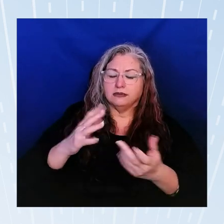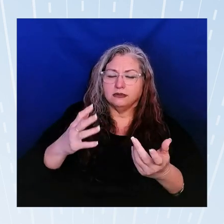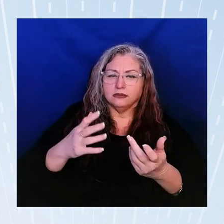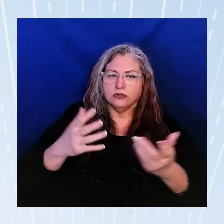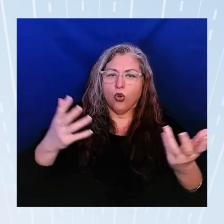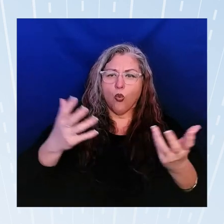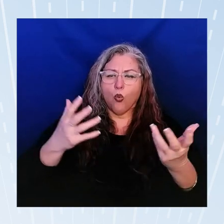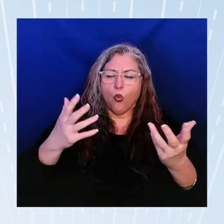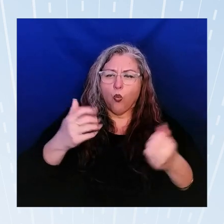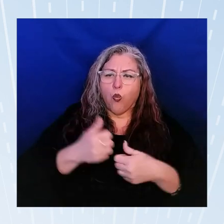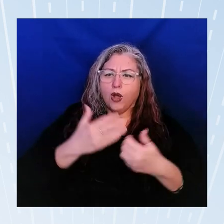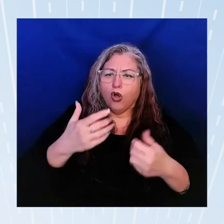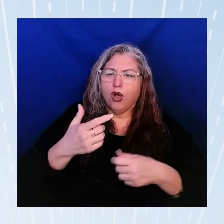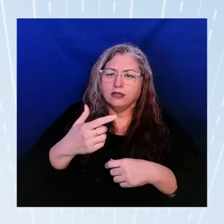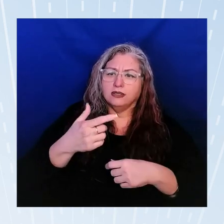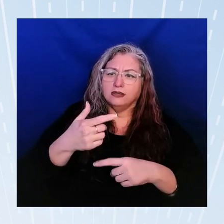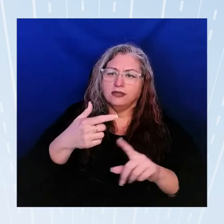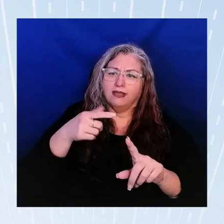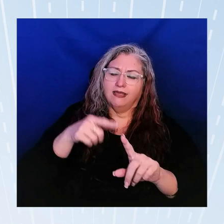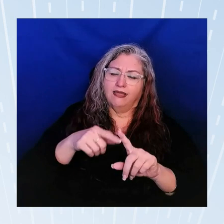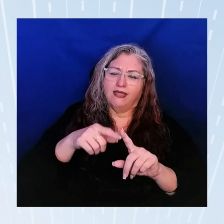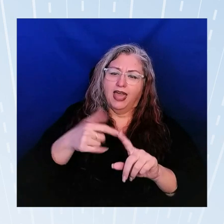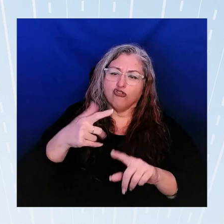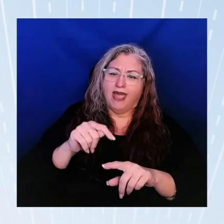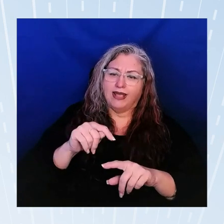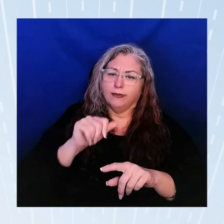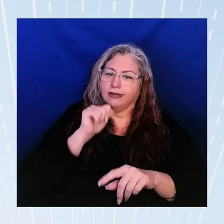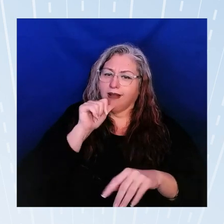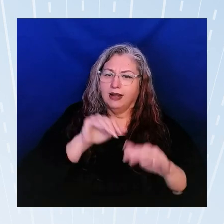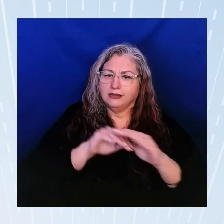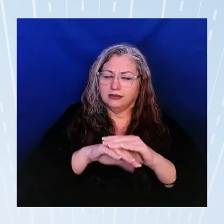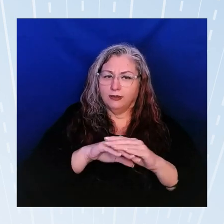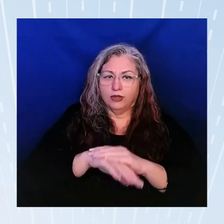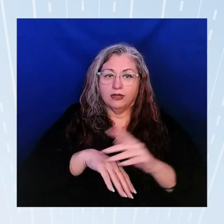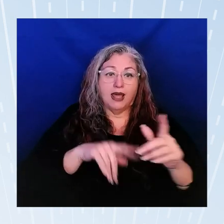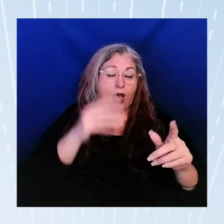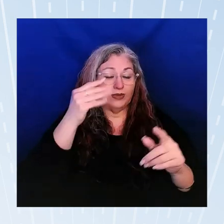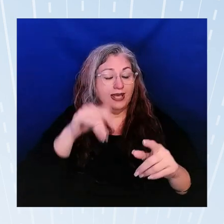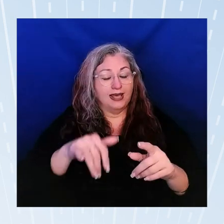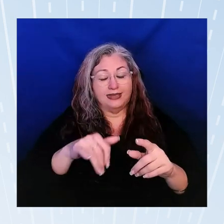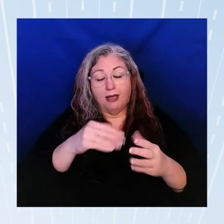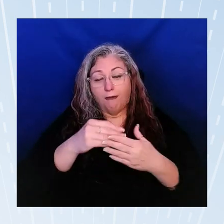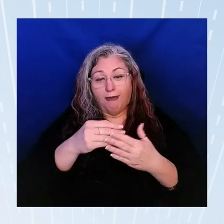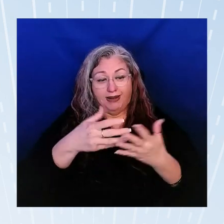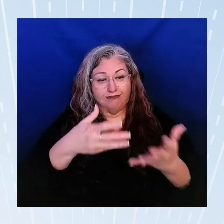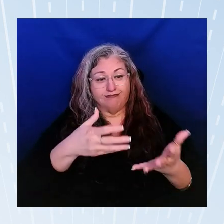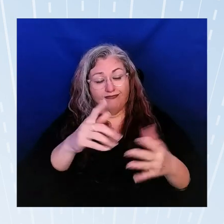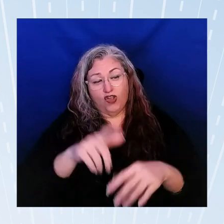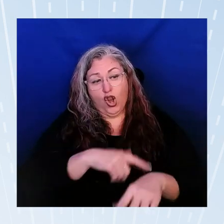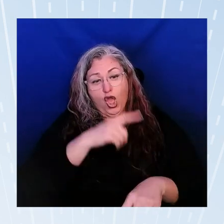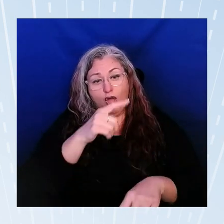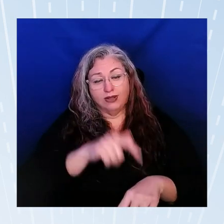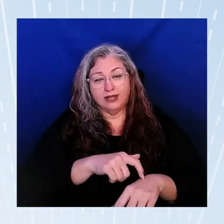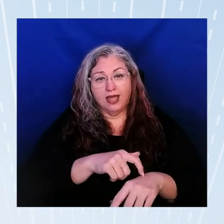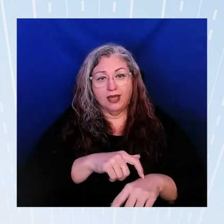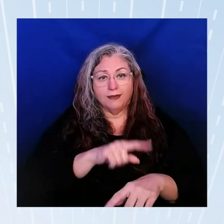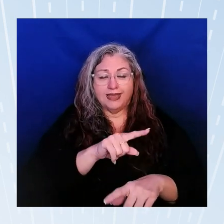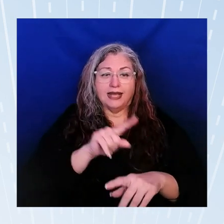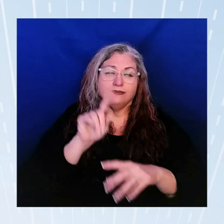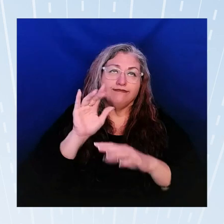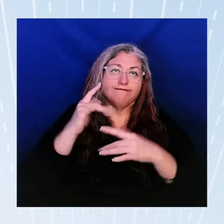grants you know not very accessible and I will say that you know these are long-standing funds that have been there it's a traditionally